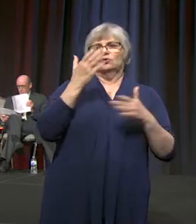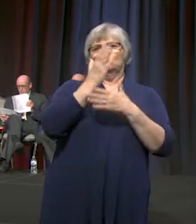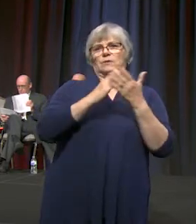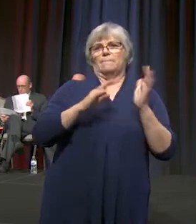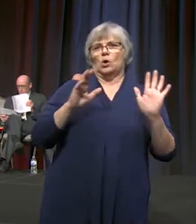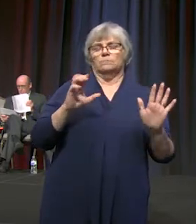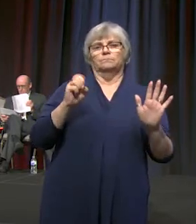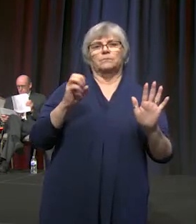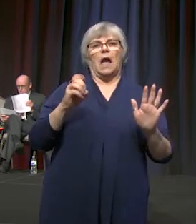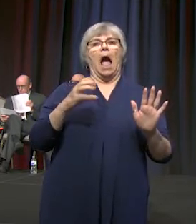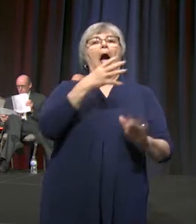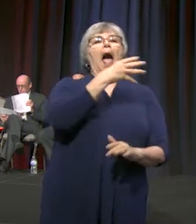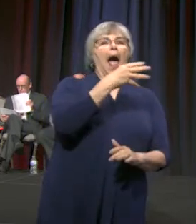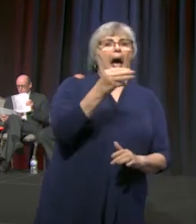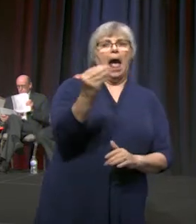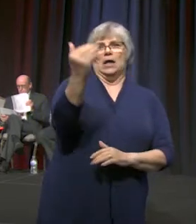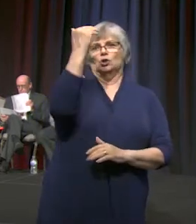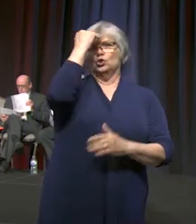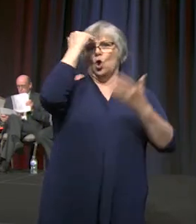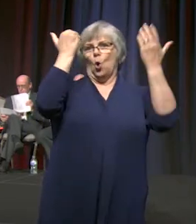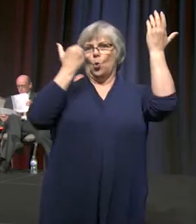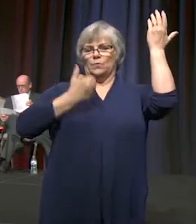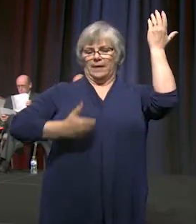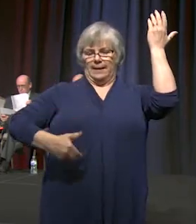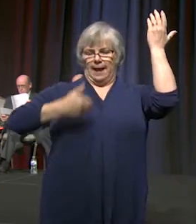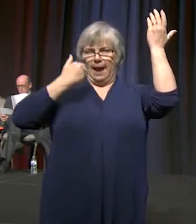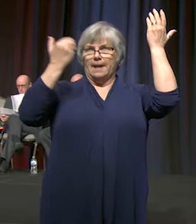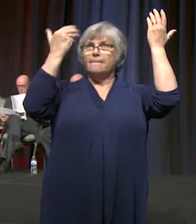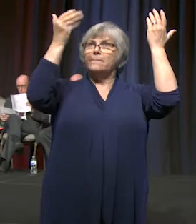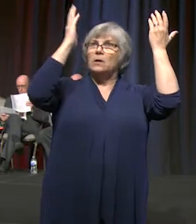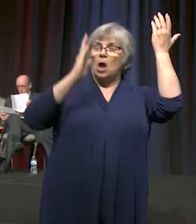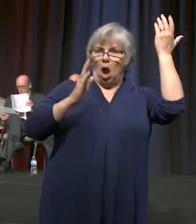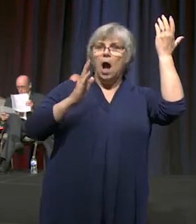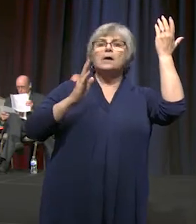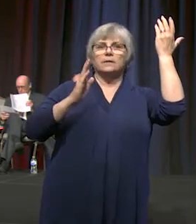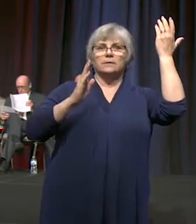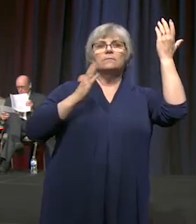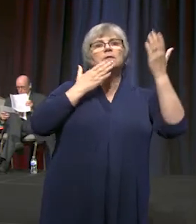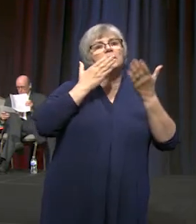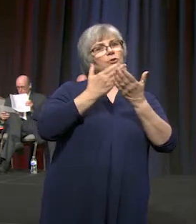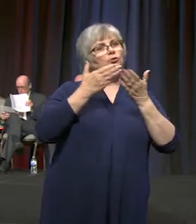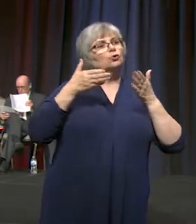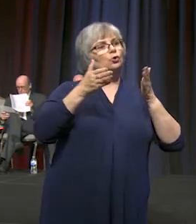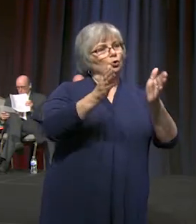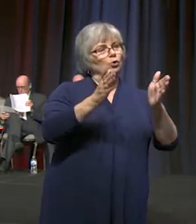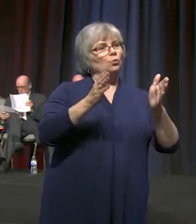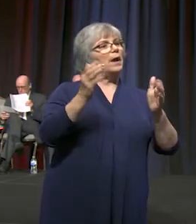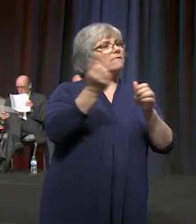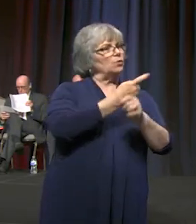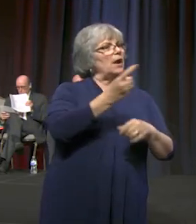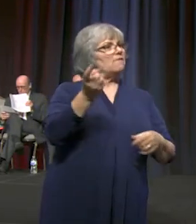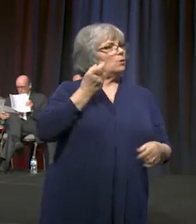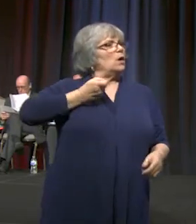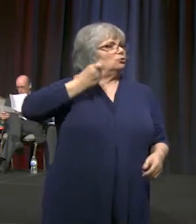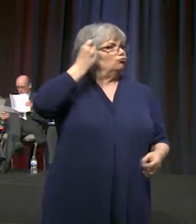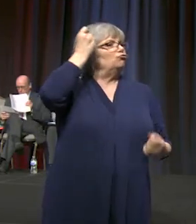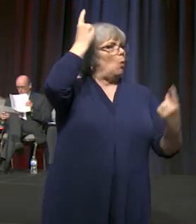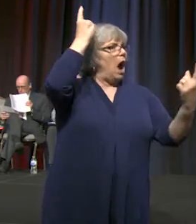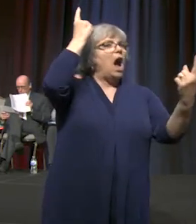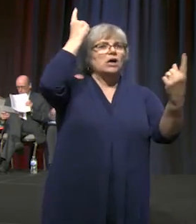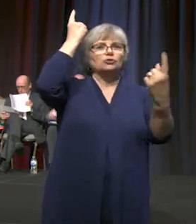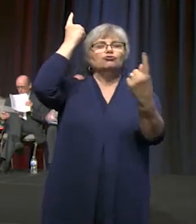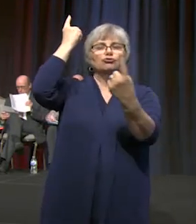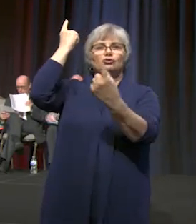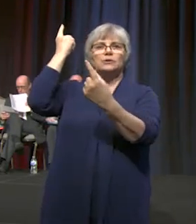that and know that I am God would be a good way for everyone to understand. It translated